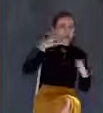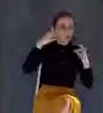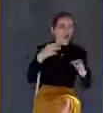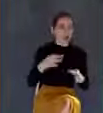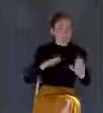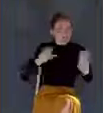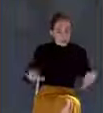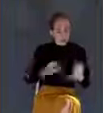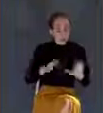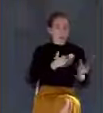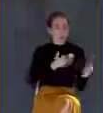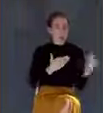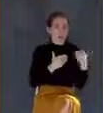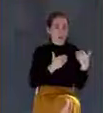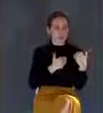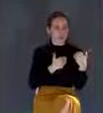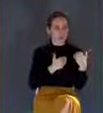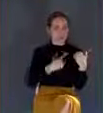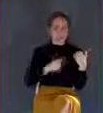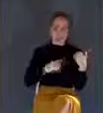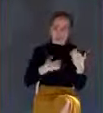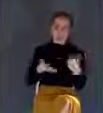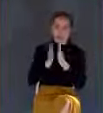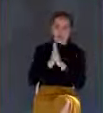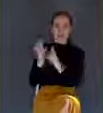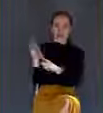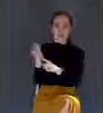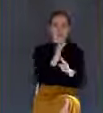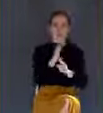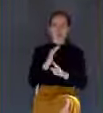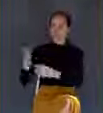candles be brought, and let's work.